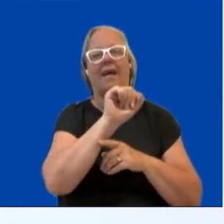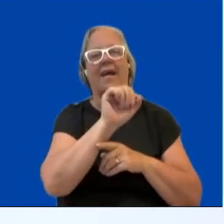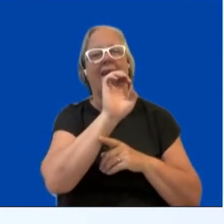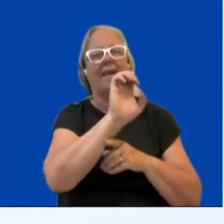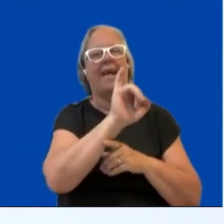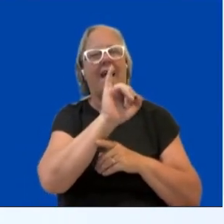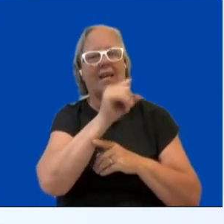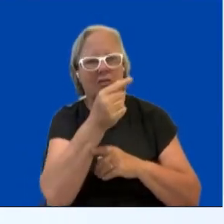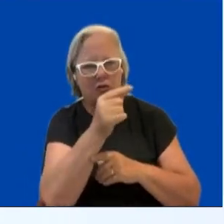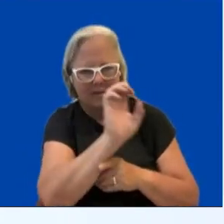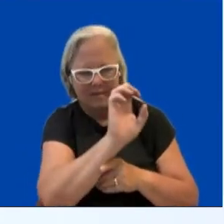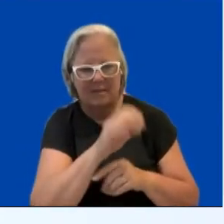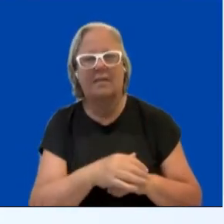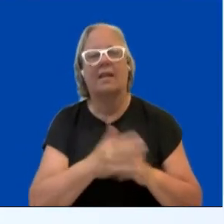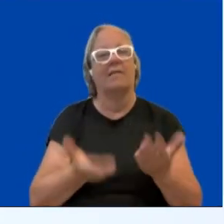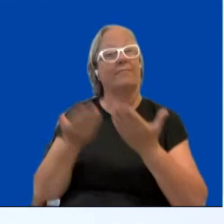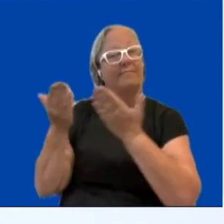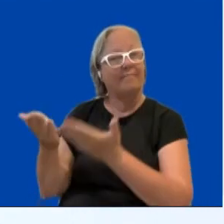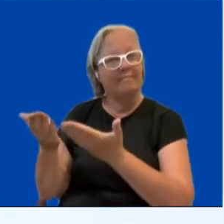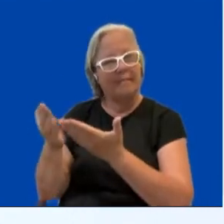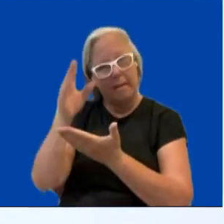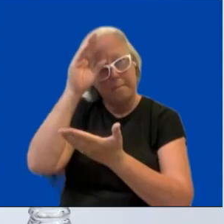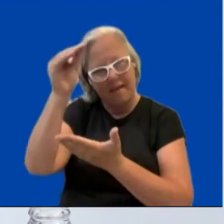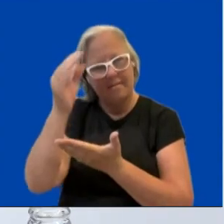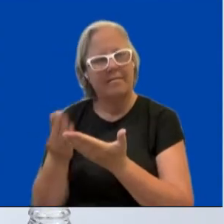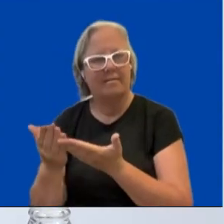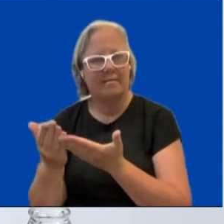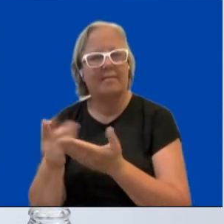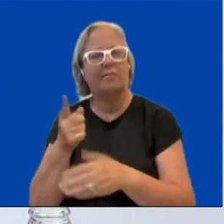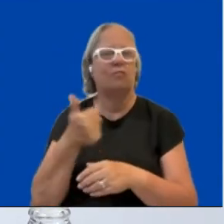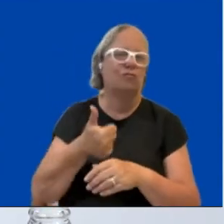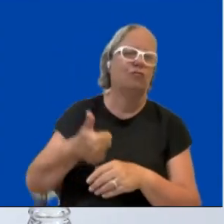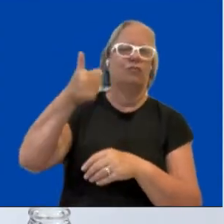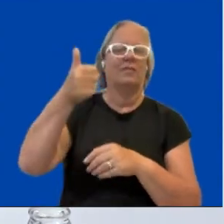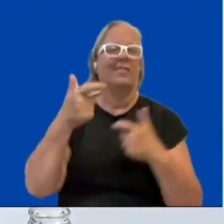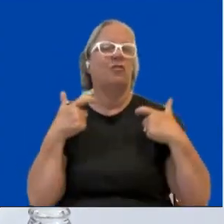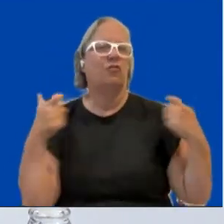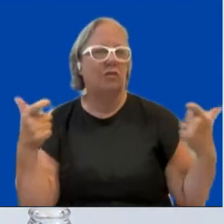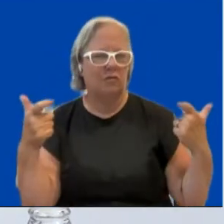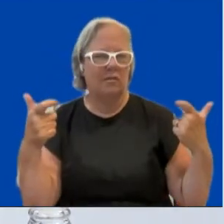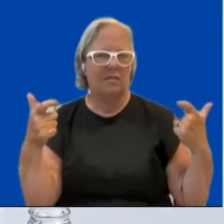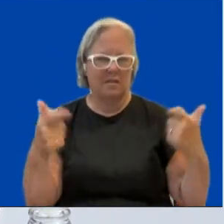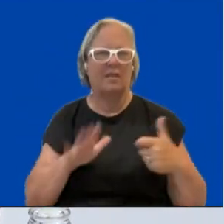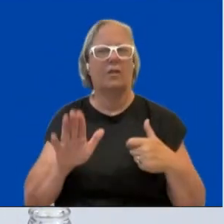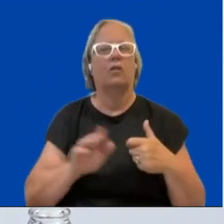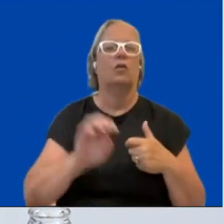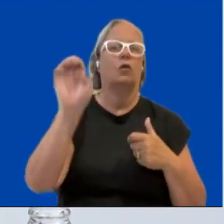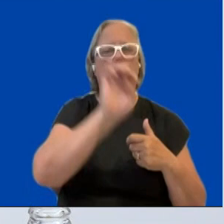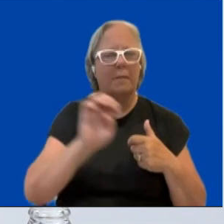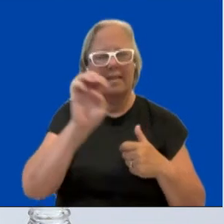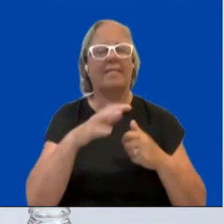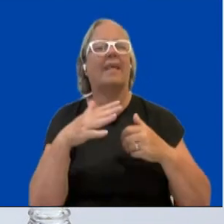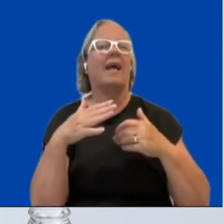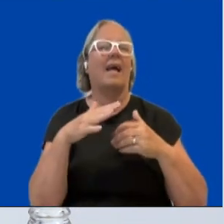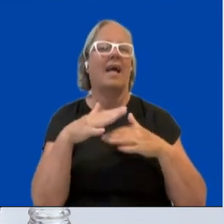director general at the European Network Against Racism again. My first question